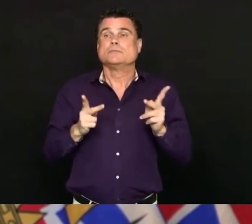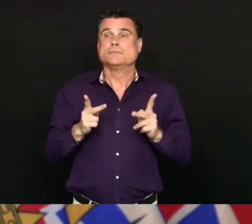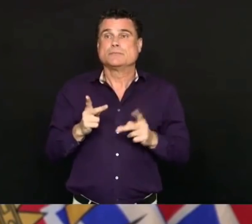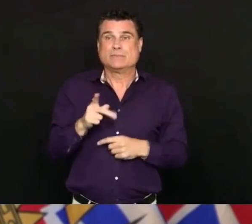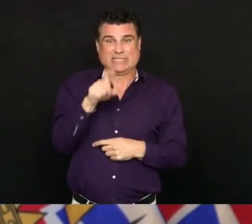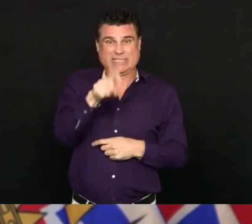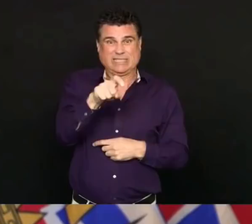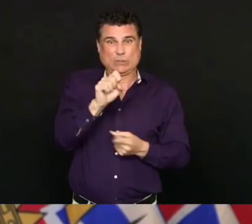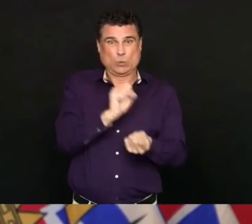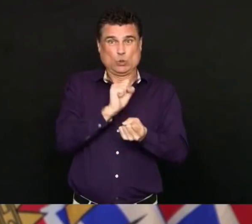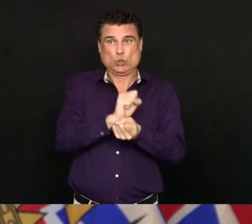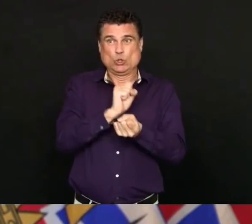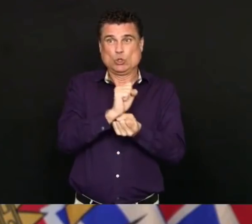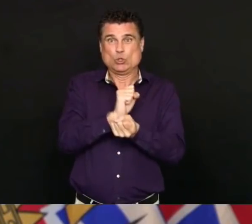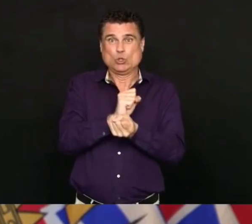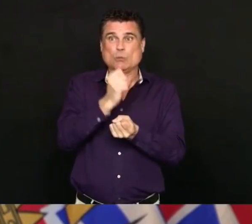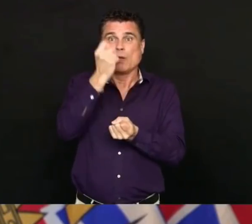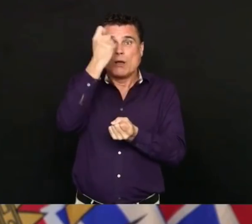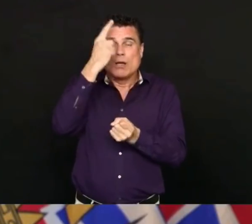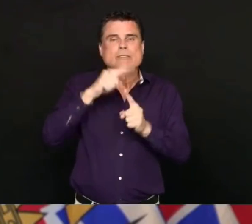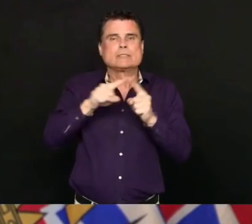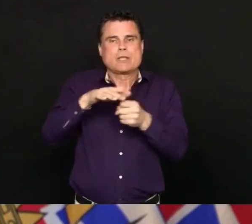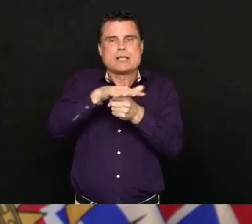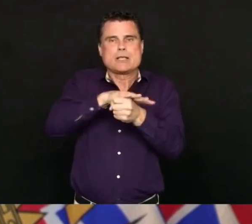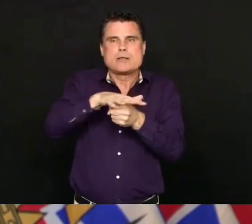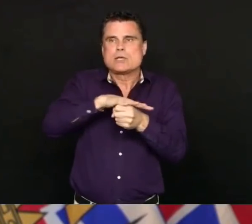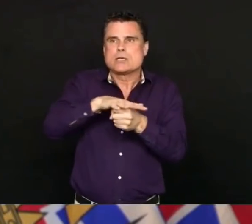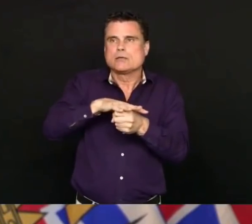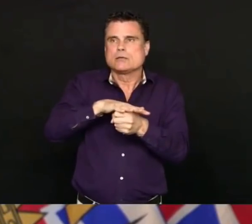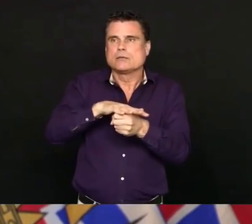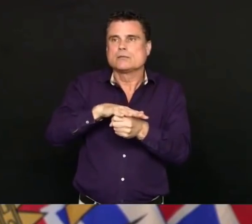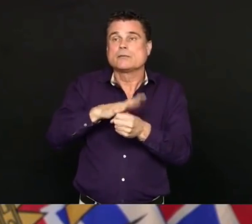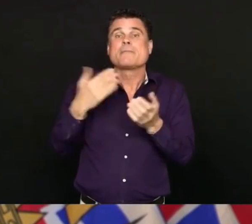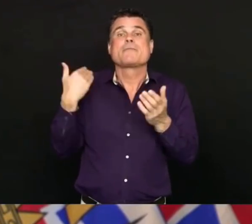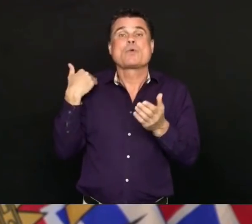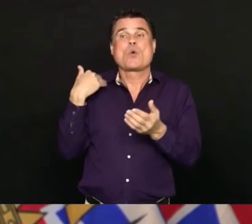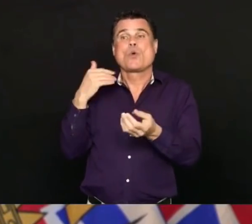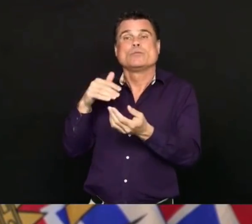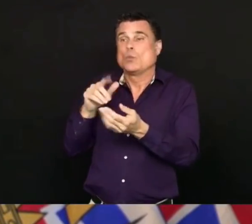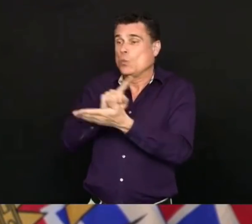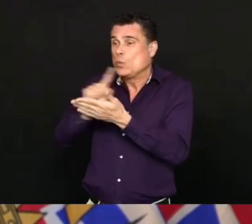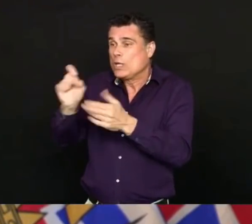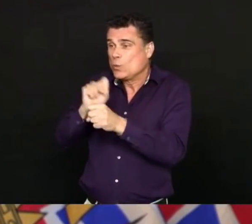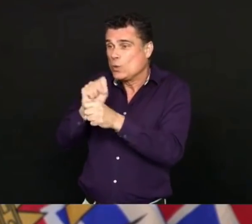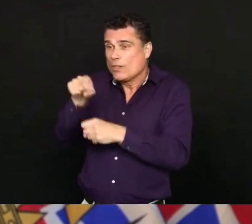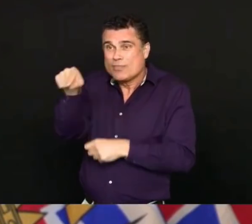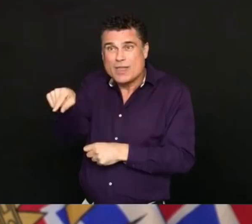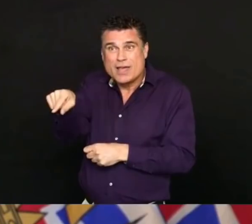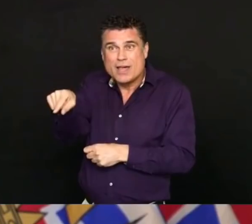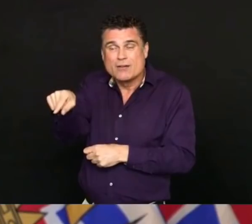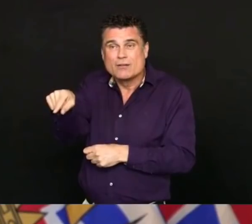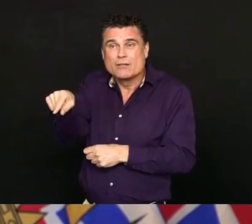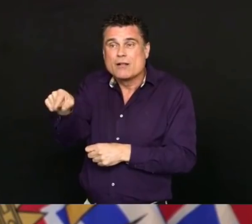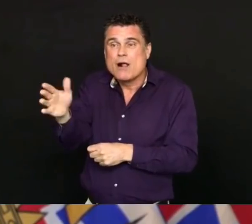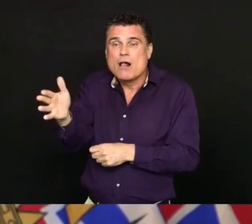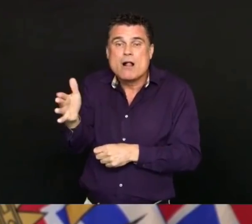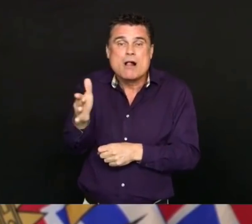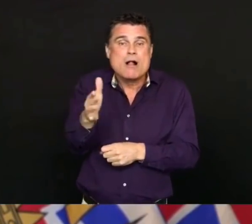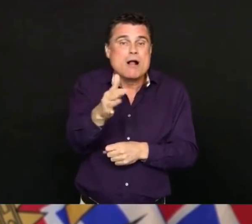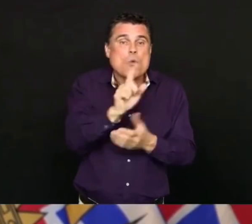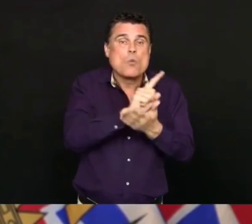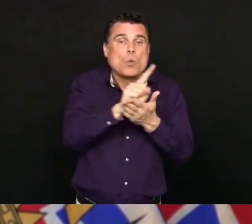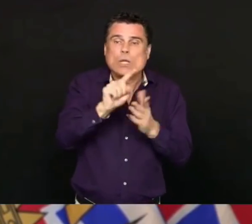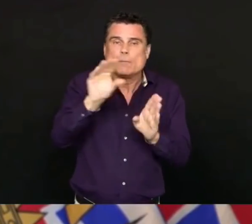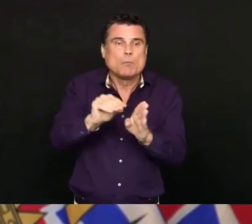you all for doing what you can to limit your need for travel. And everybody whose efforts to stay